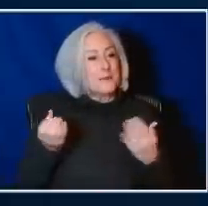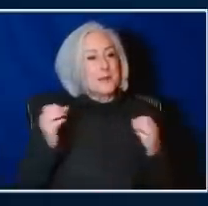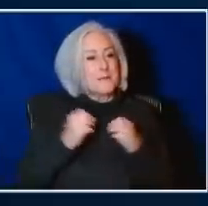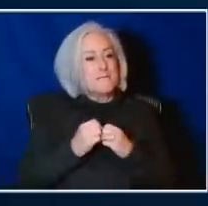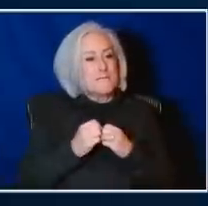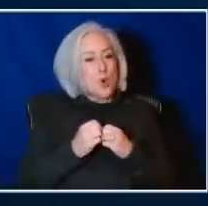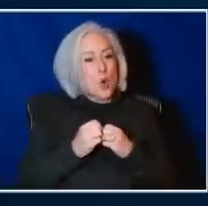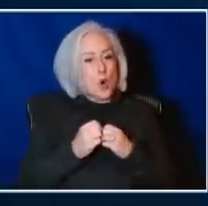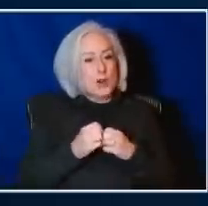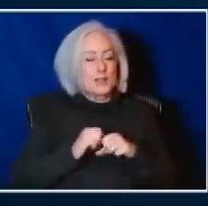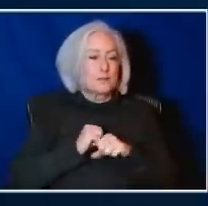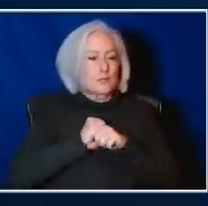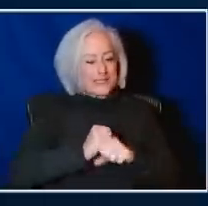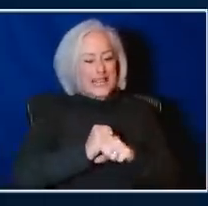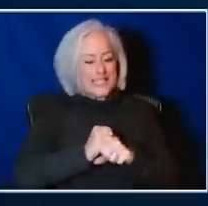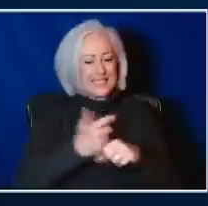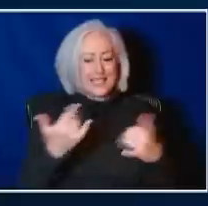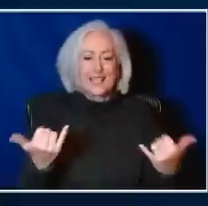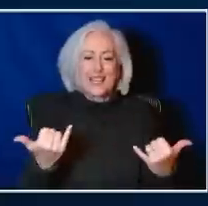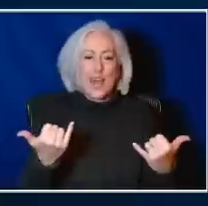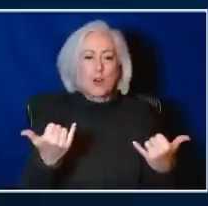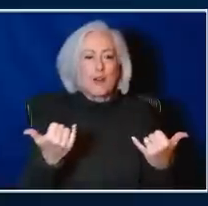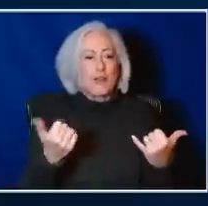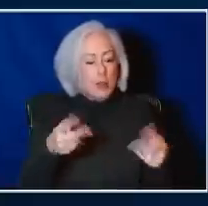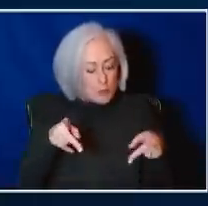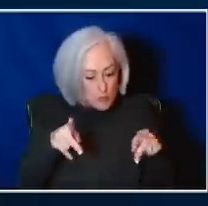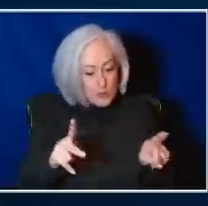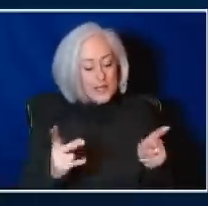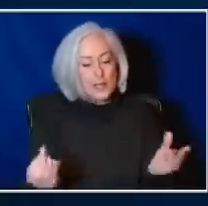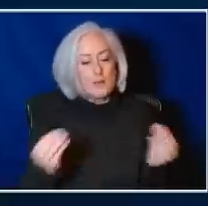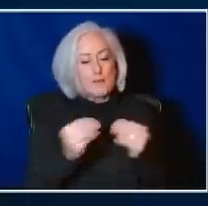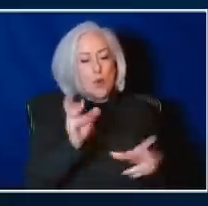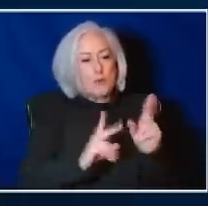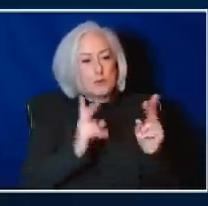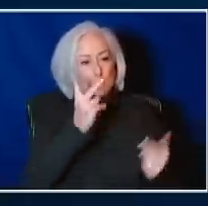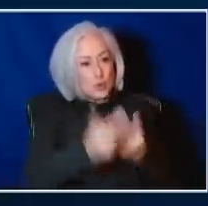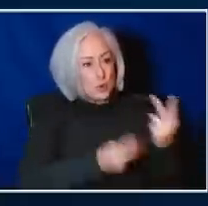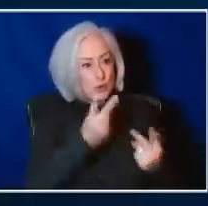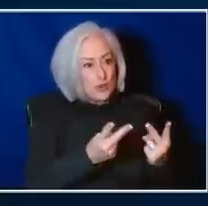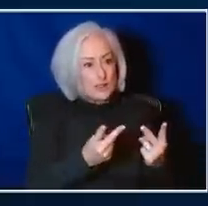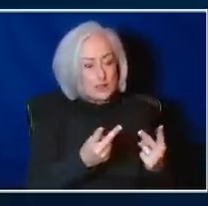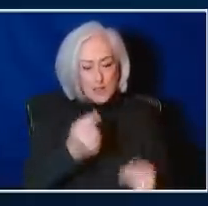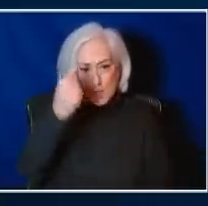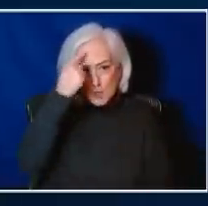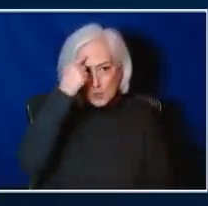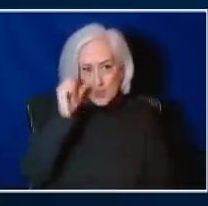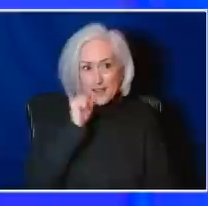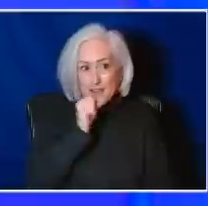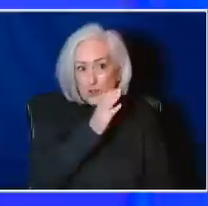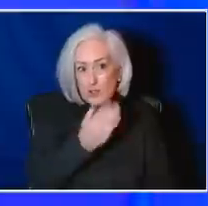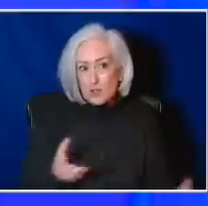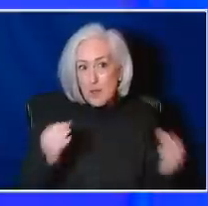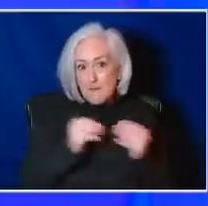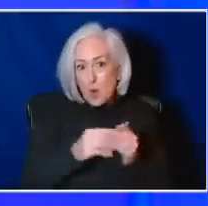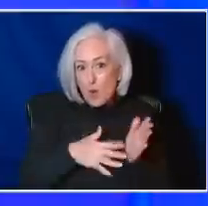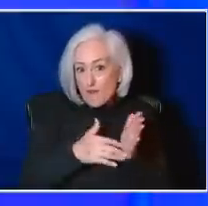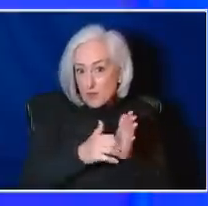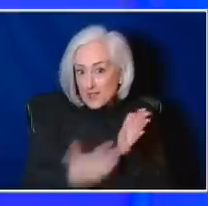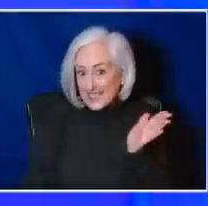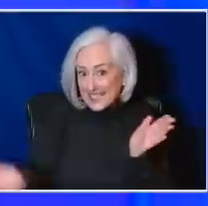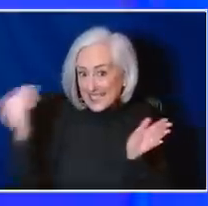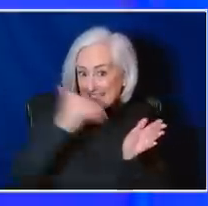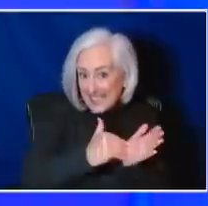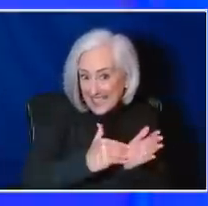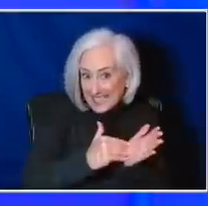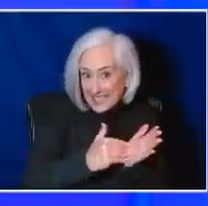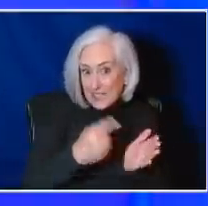clearly we need to do. But are our nursing home patients ever more vulnerable again? I mean, I would say, yes,